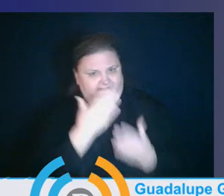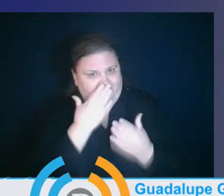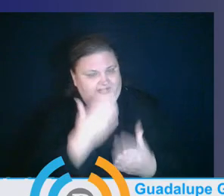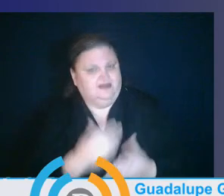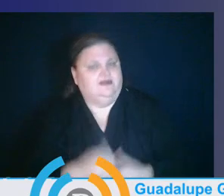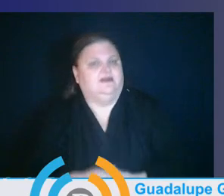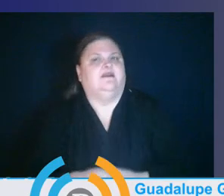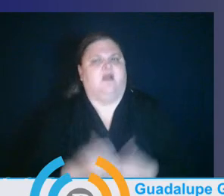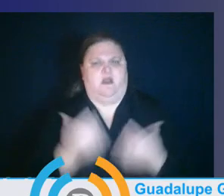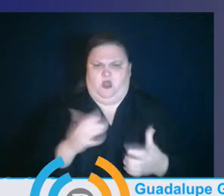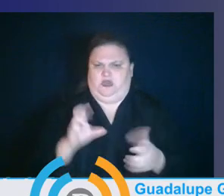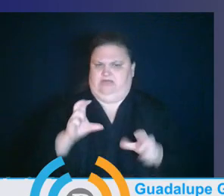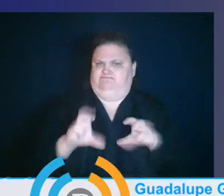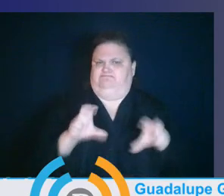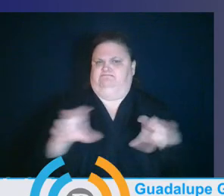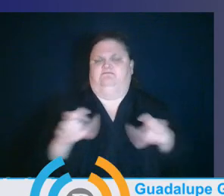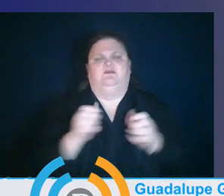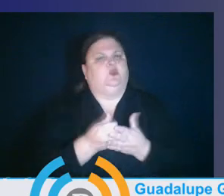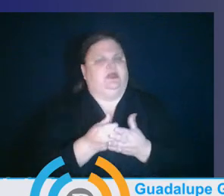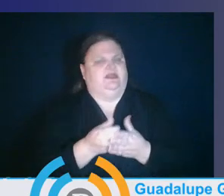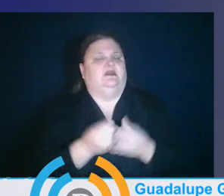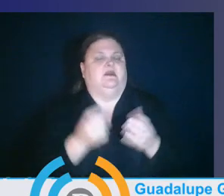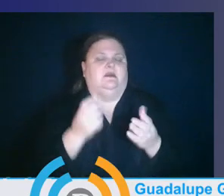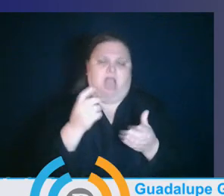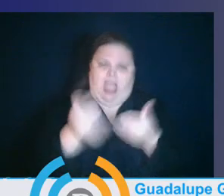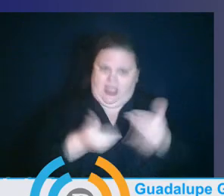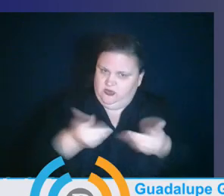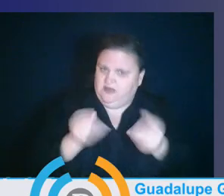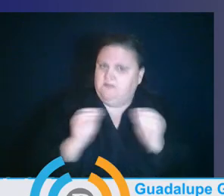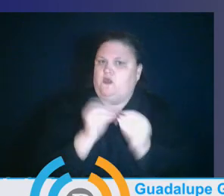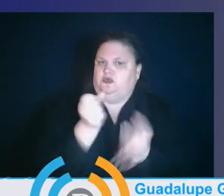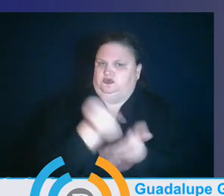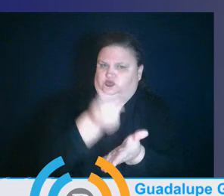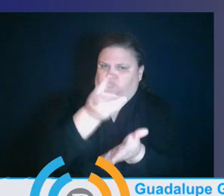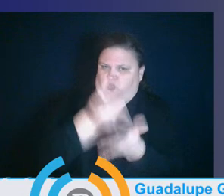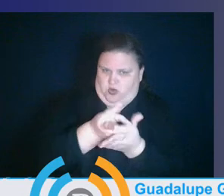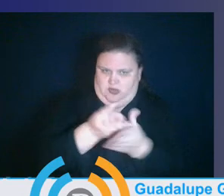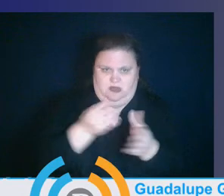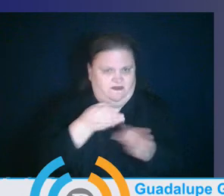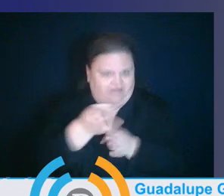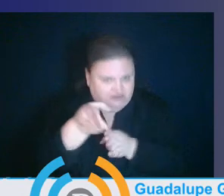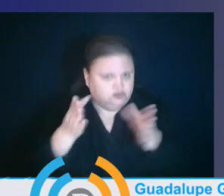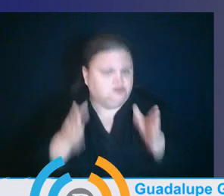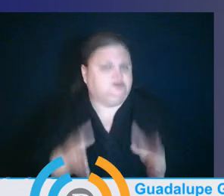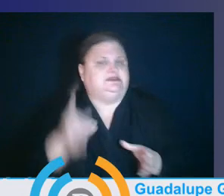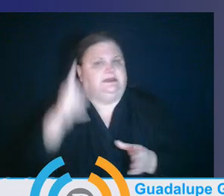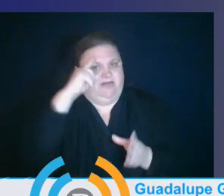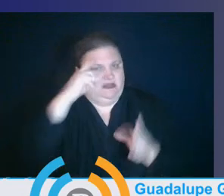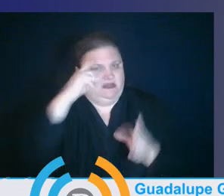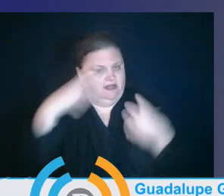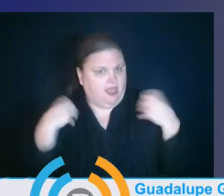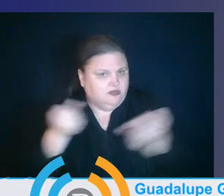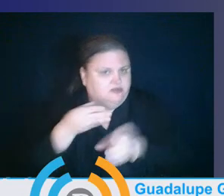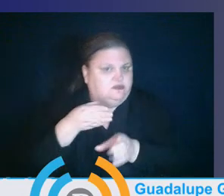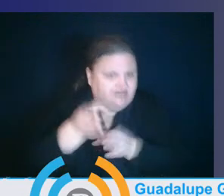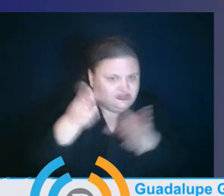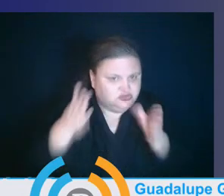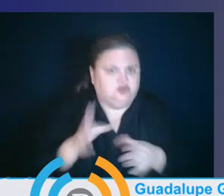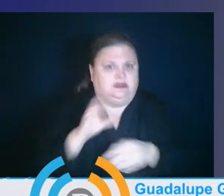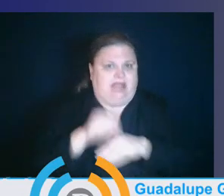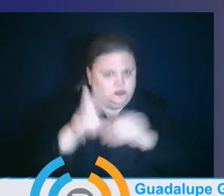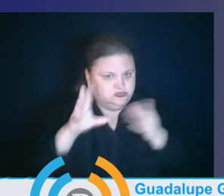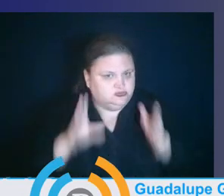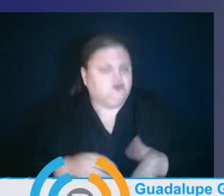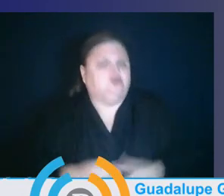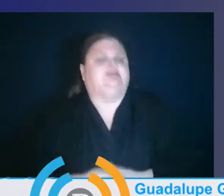invest in dozens and dozens of social workers, in mental health, in counselors. And we had those in